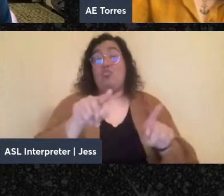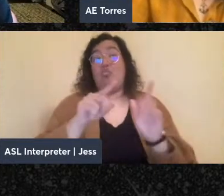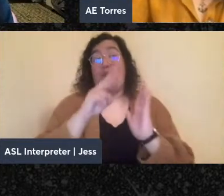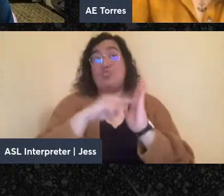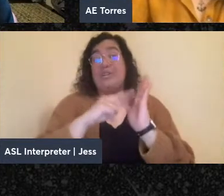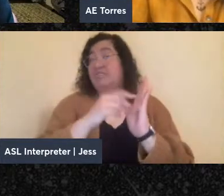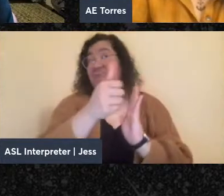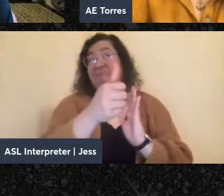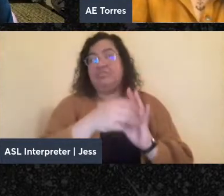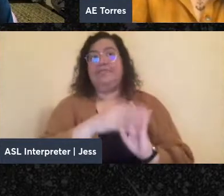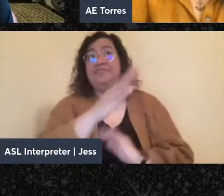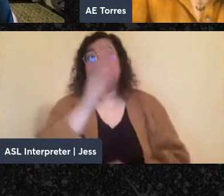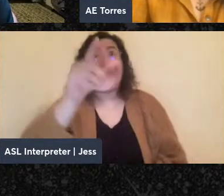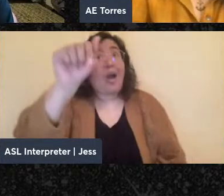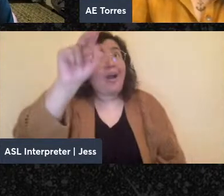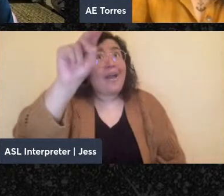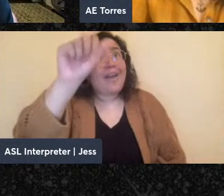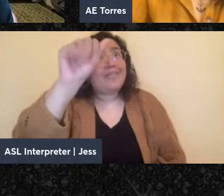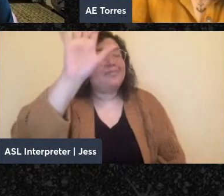thank you for asking this question.